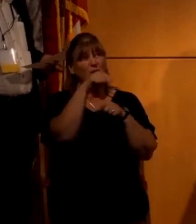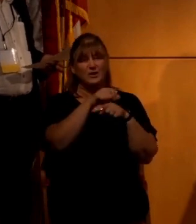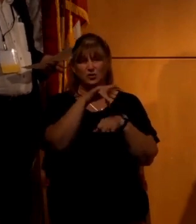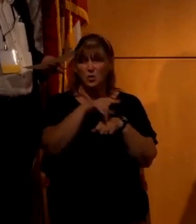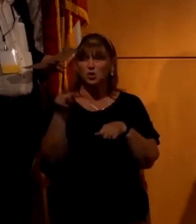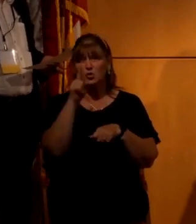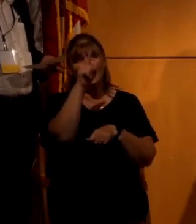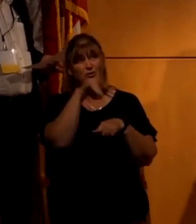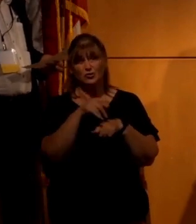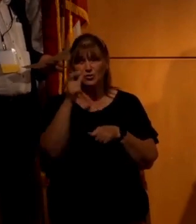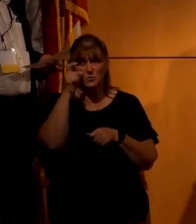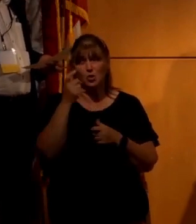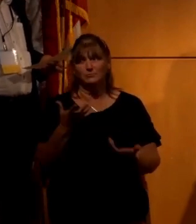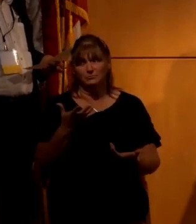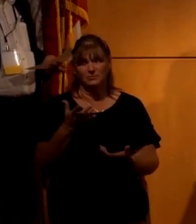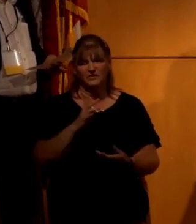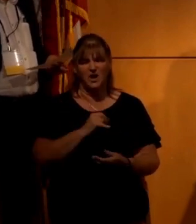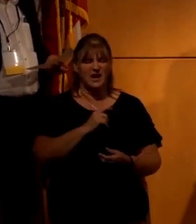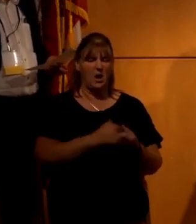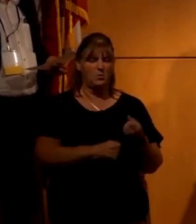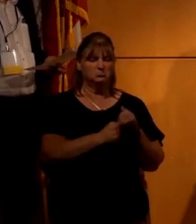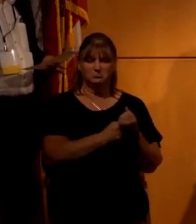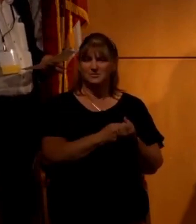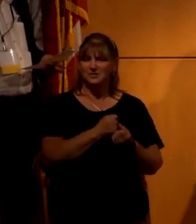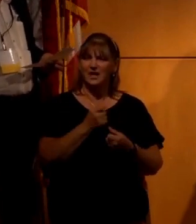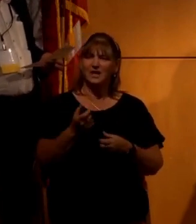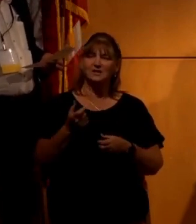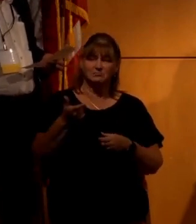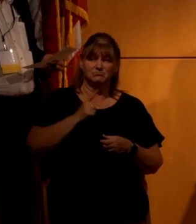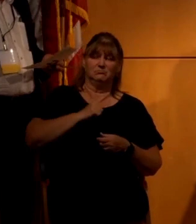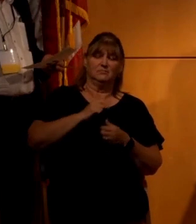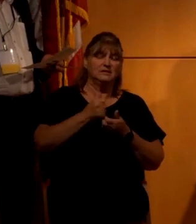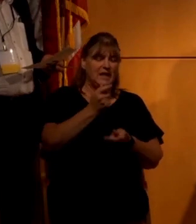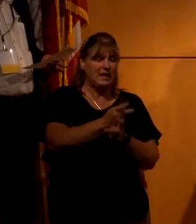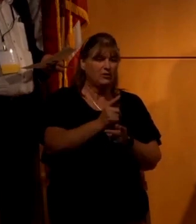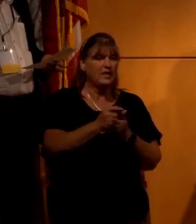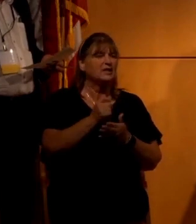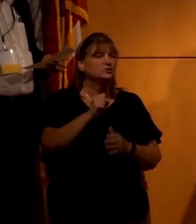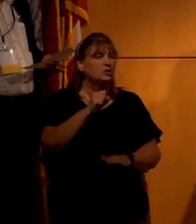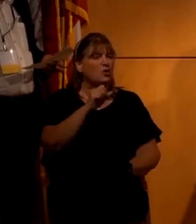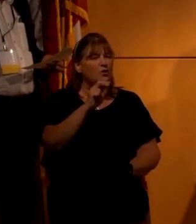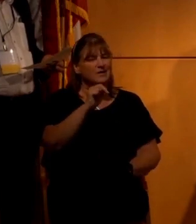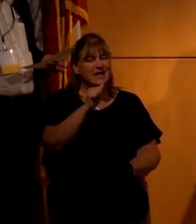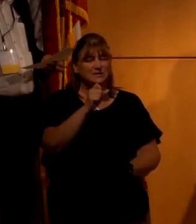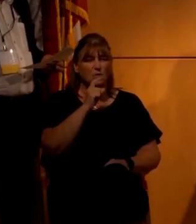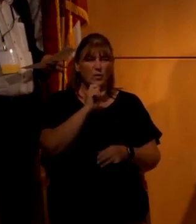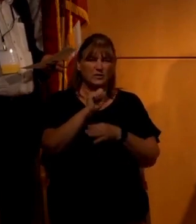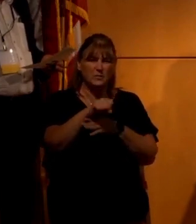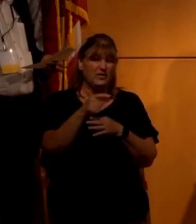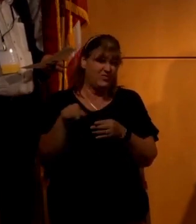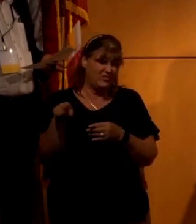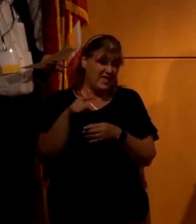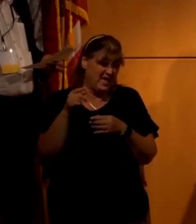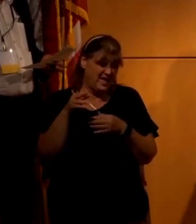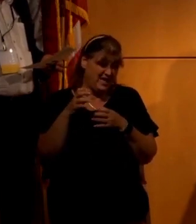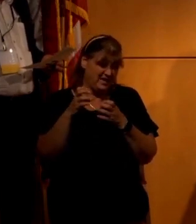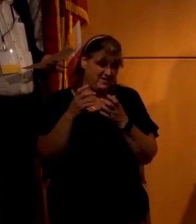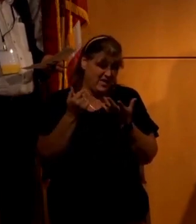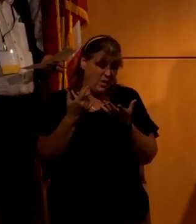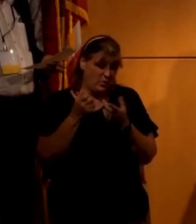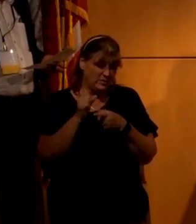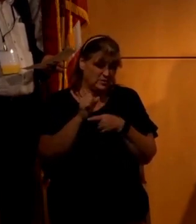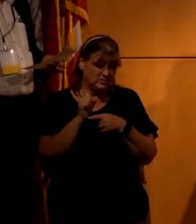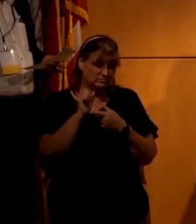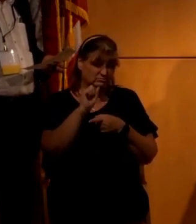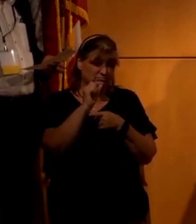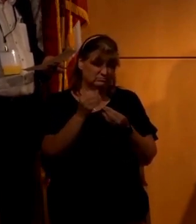You went to the moon. Um, I will happily take up that mantle and so will other people on NASA wanted to get ahead of it. I mean, they could, uh, without